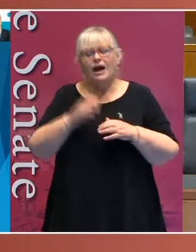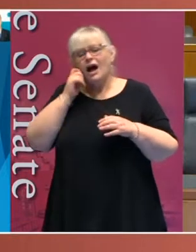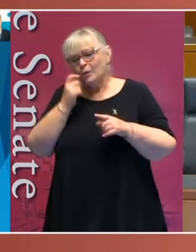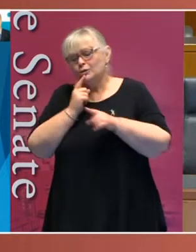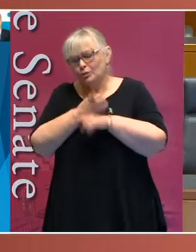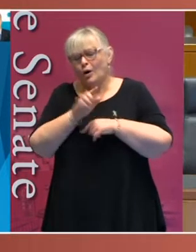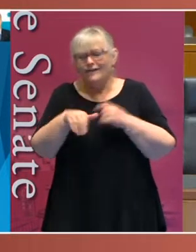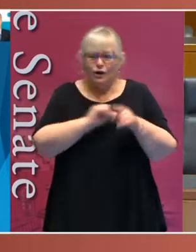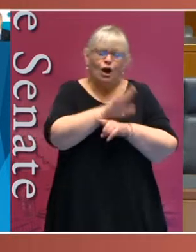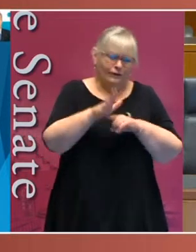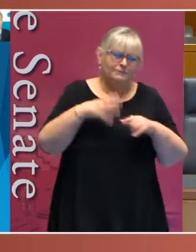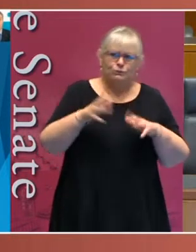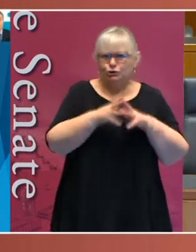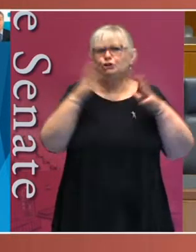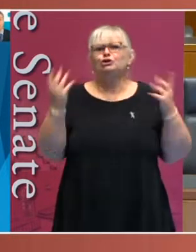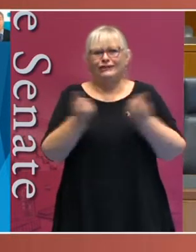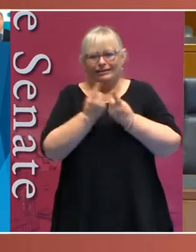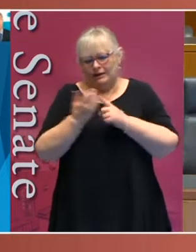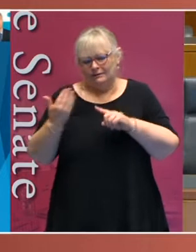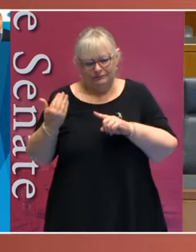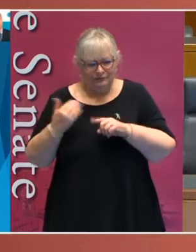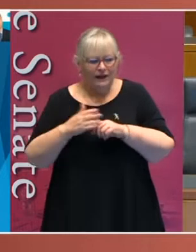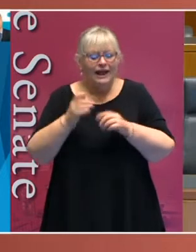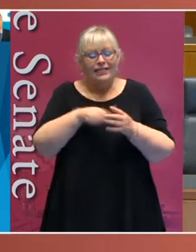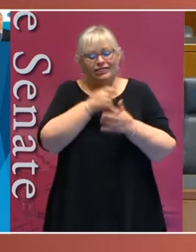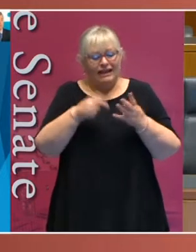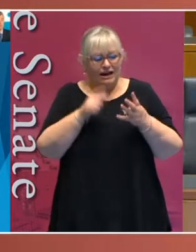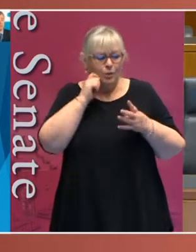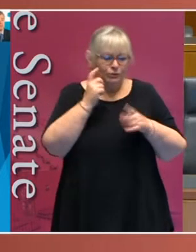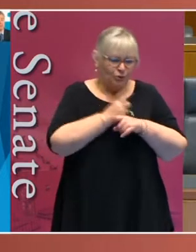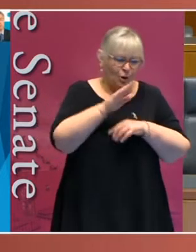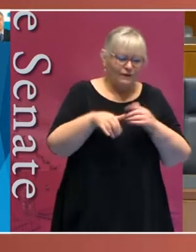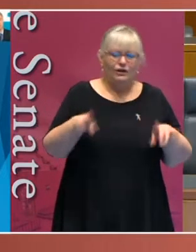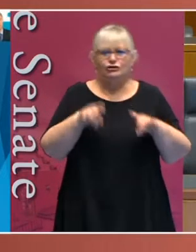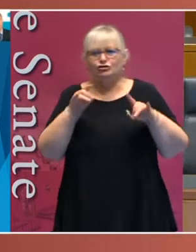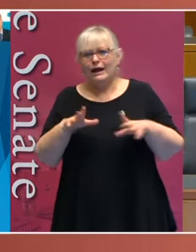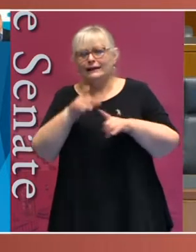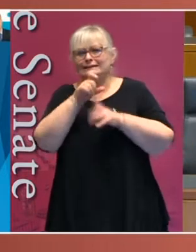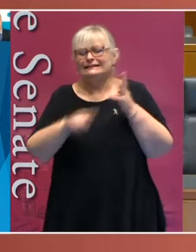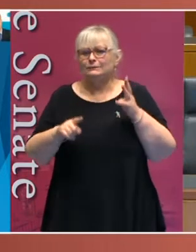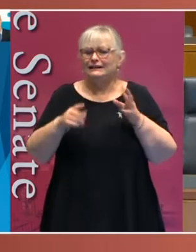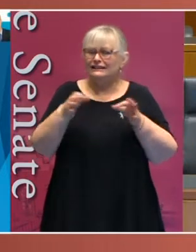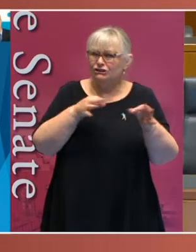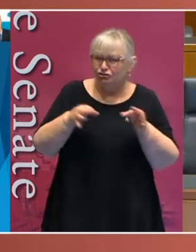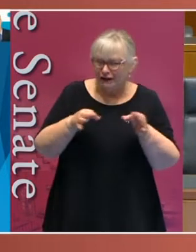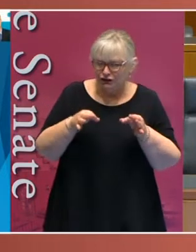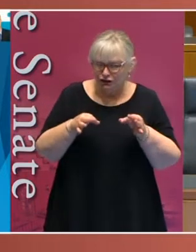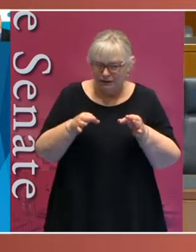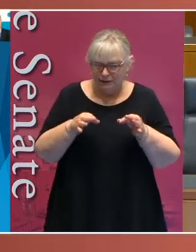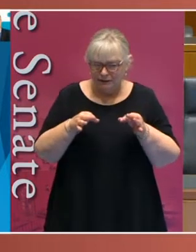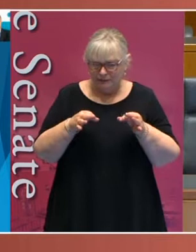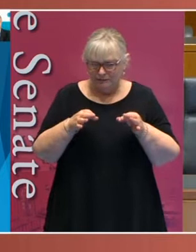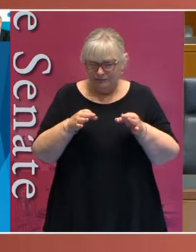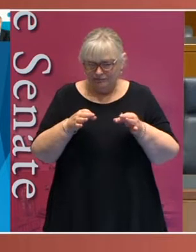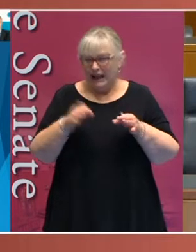effect of COVID-19 and I am also going to then go on to consider the Australian Disability Strategy as it has been